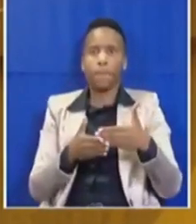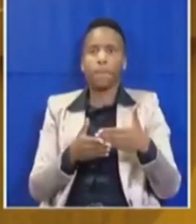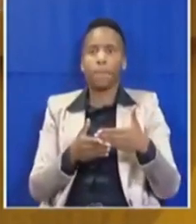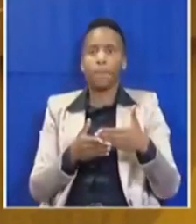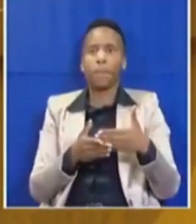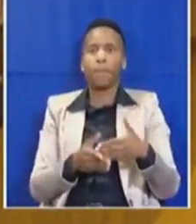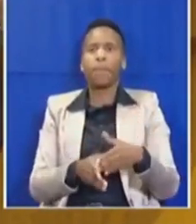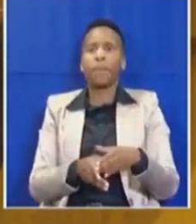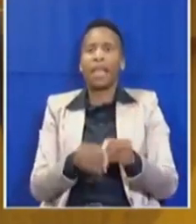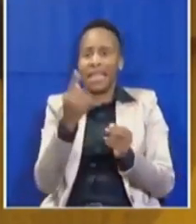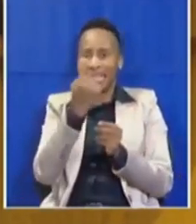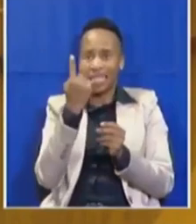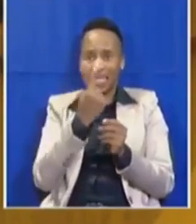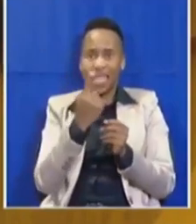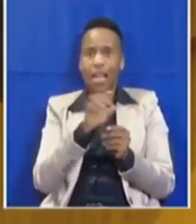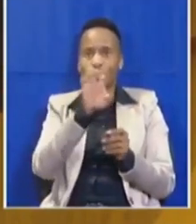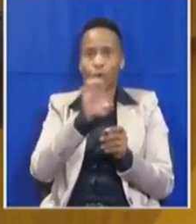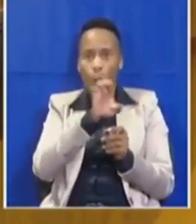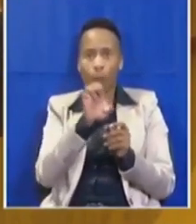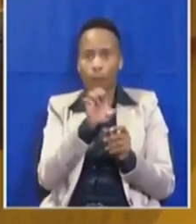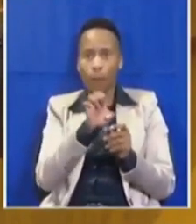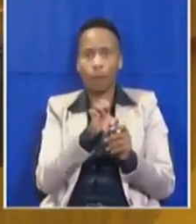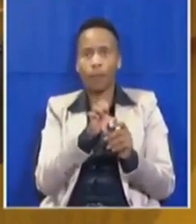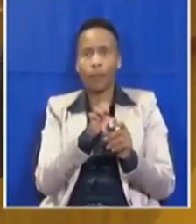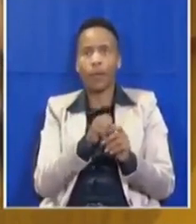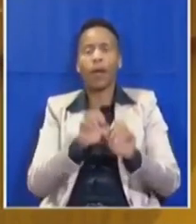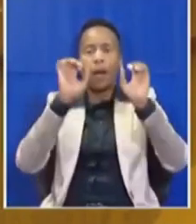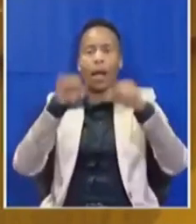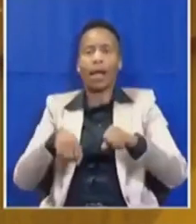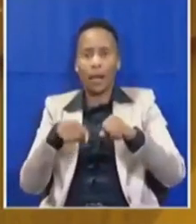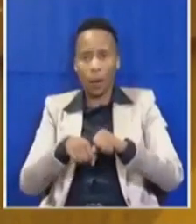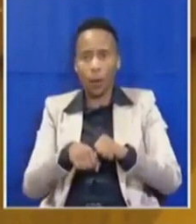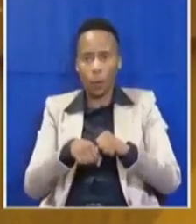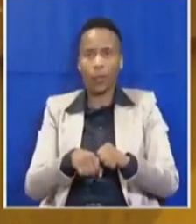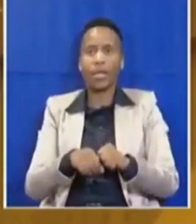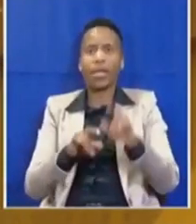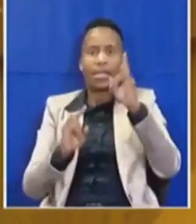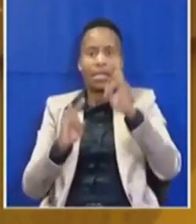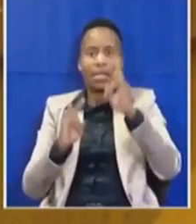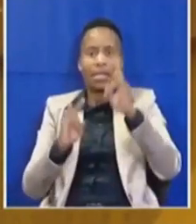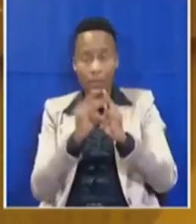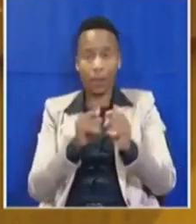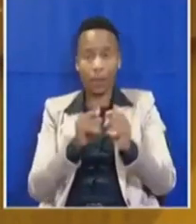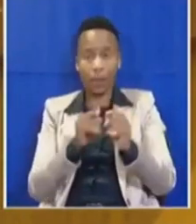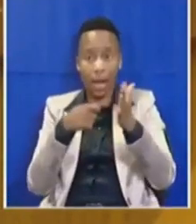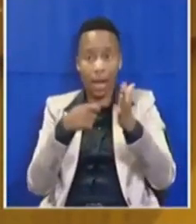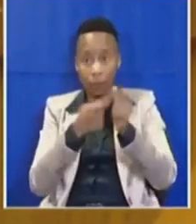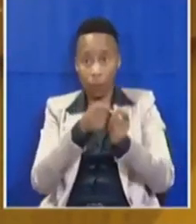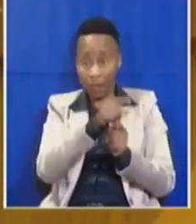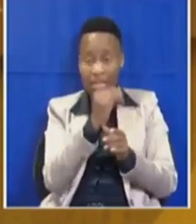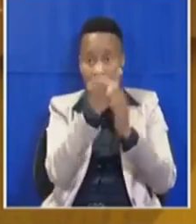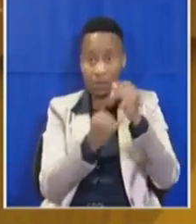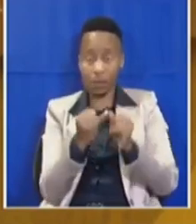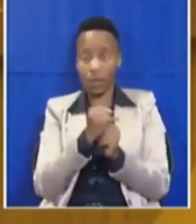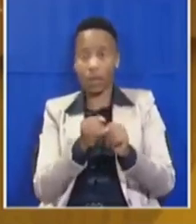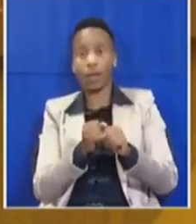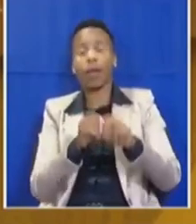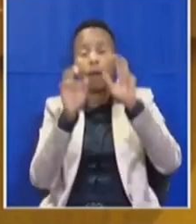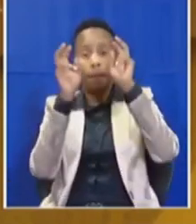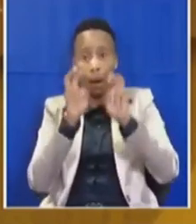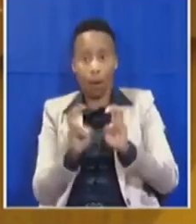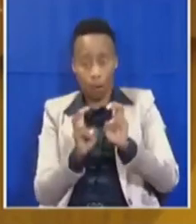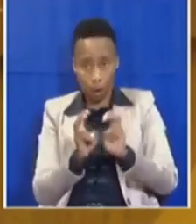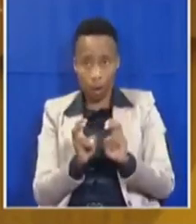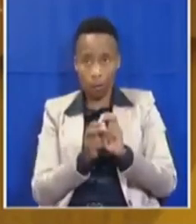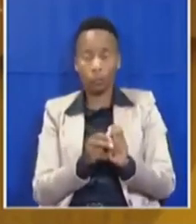monopoly by allowing cities to directly purchase power from independent power producers. Number three, we